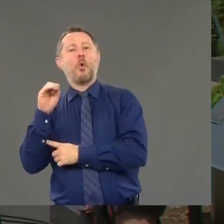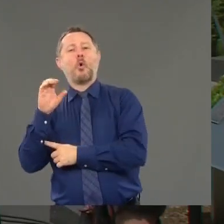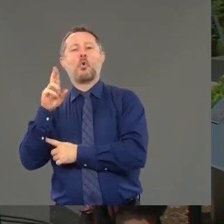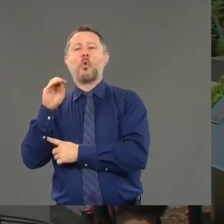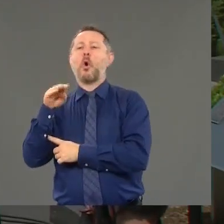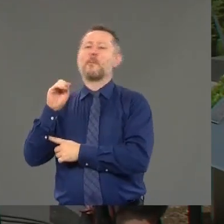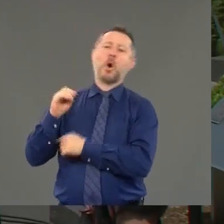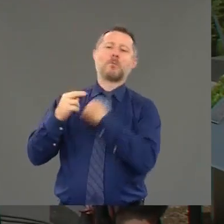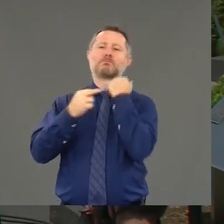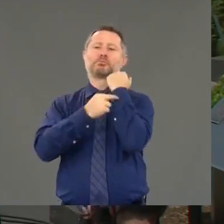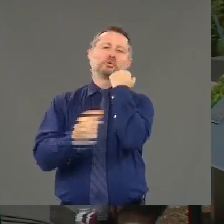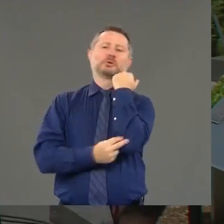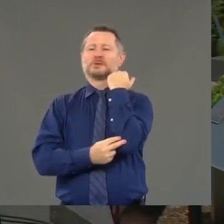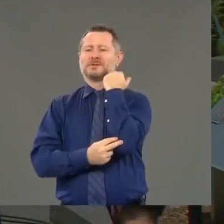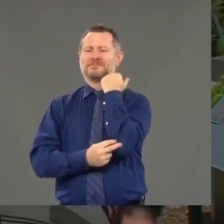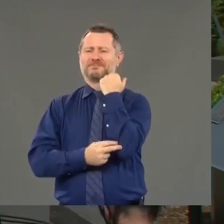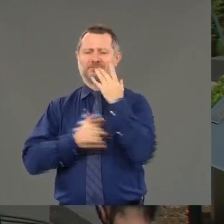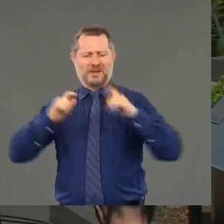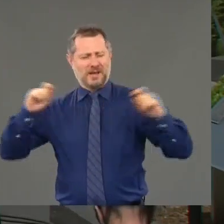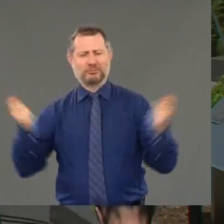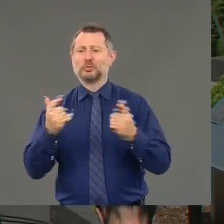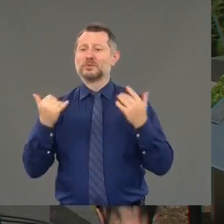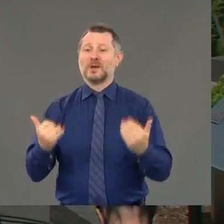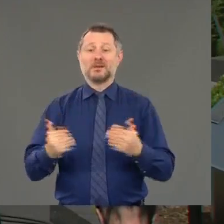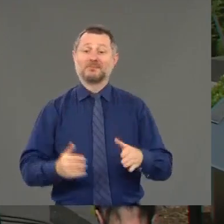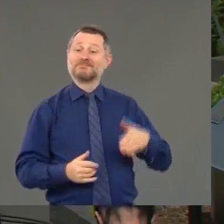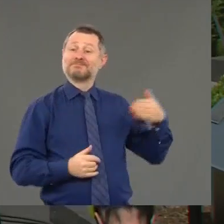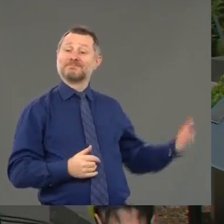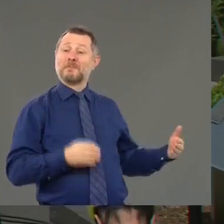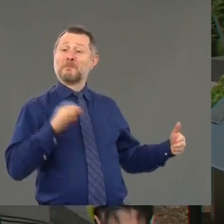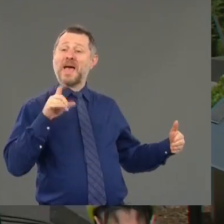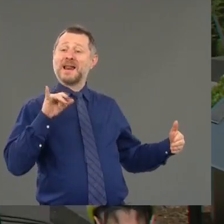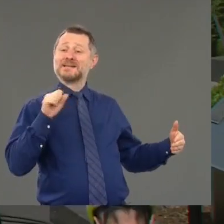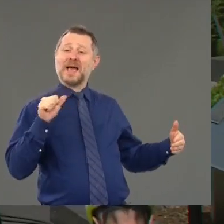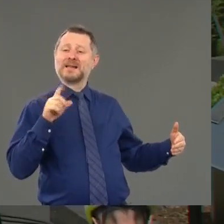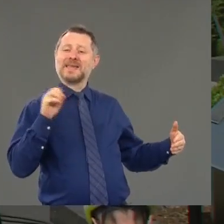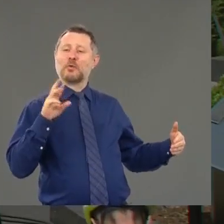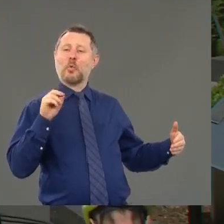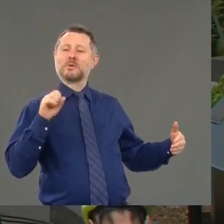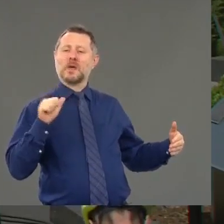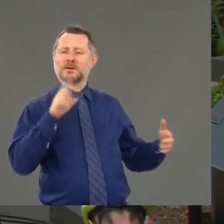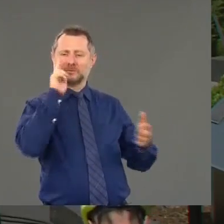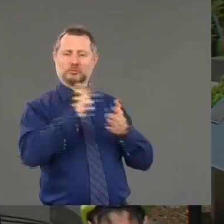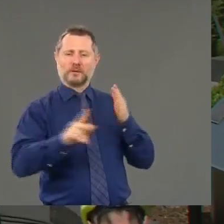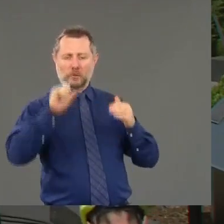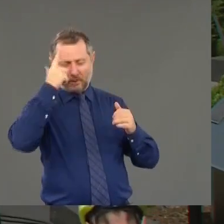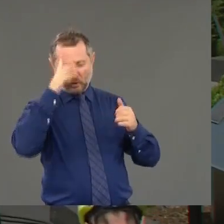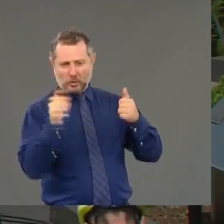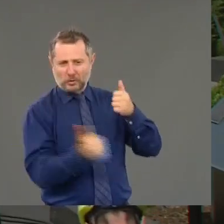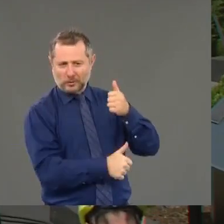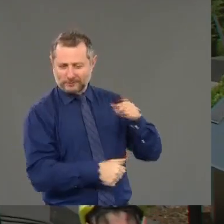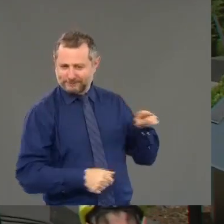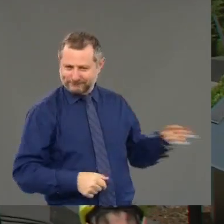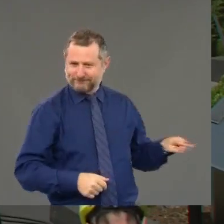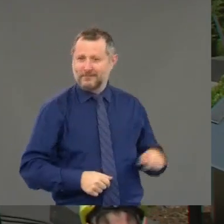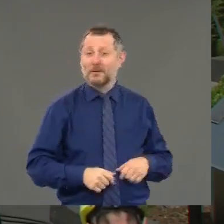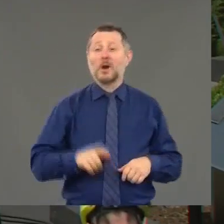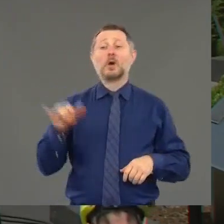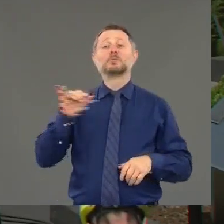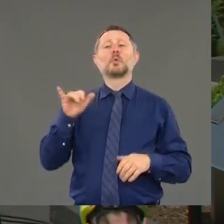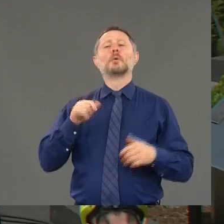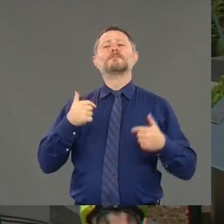to celebrate again today. To my left, Melissa DeRosa, who's secretary to the governor. We also have with us Jamie